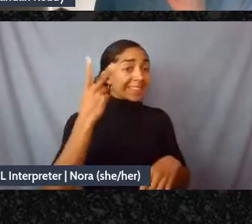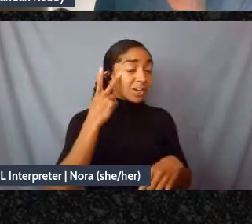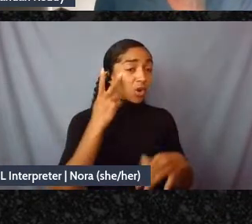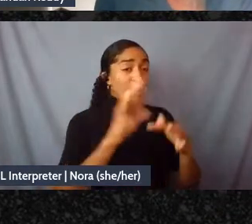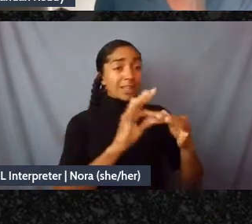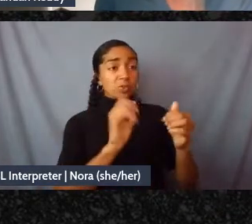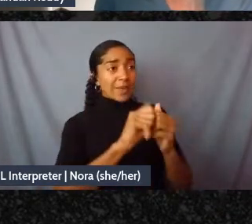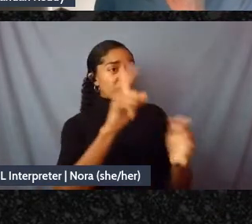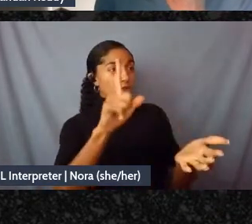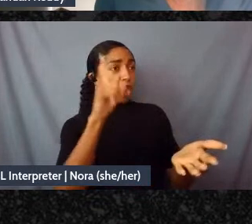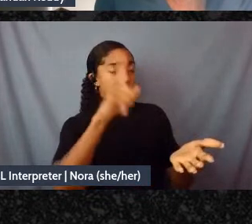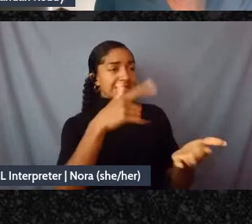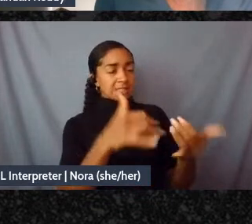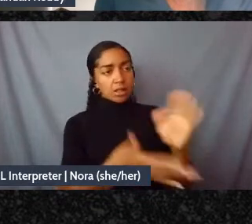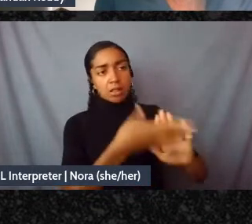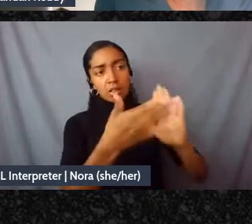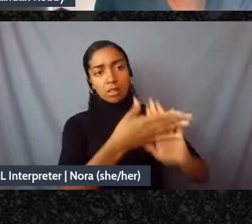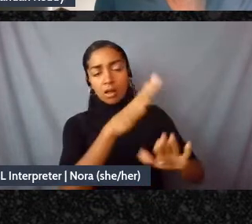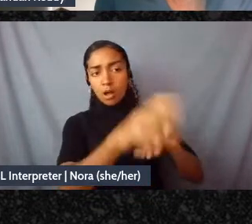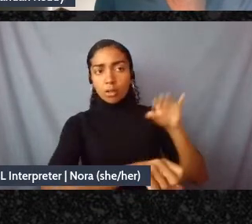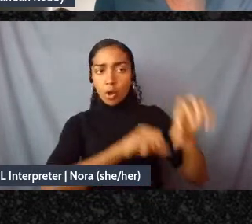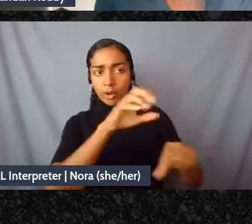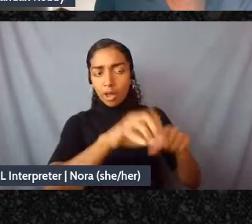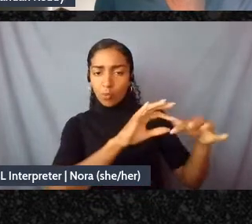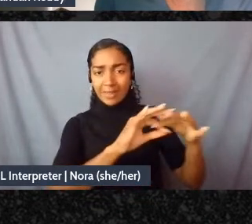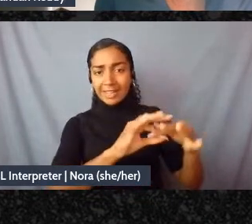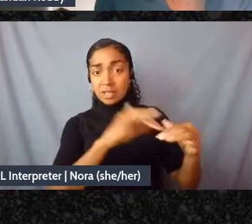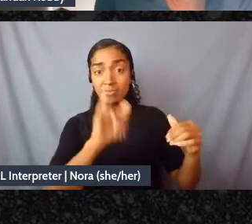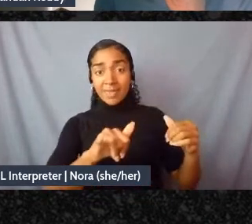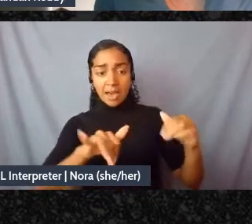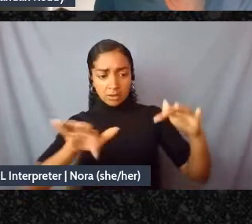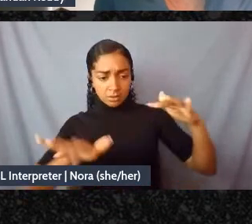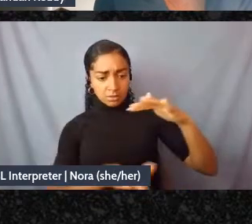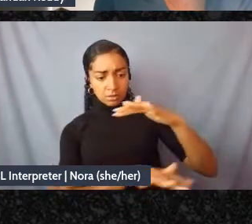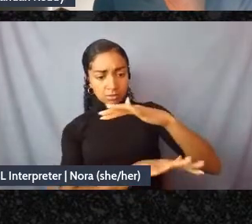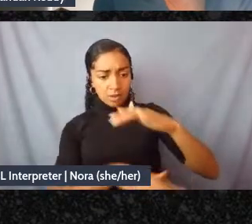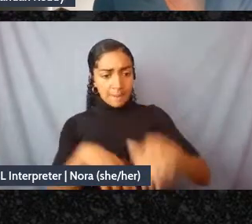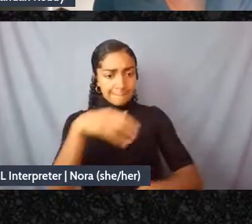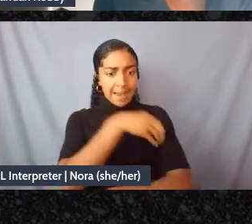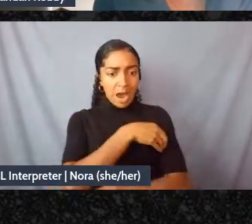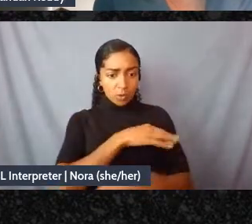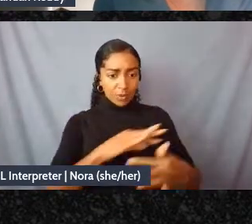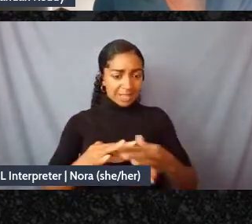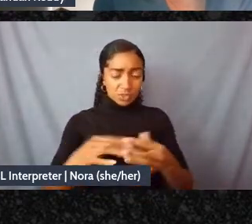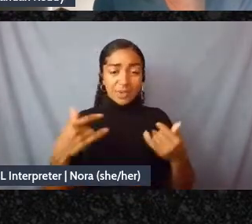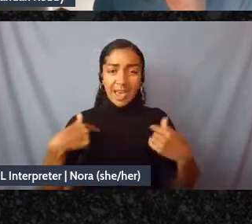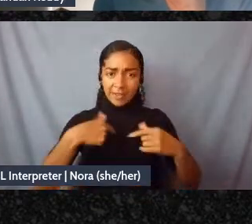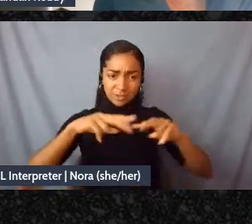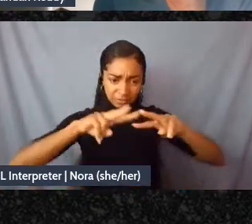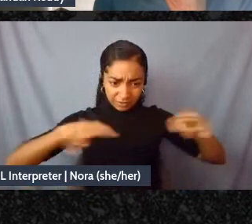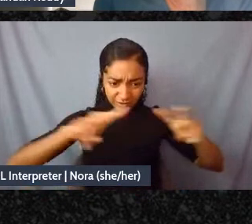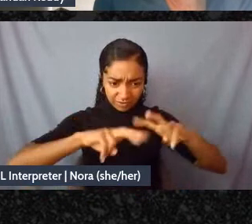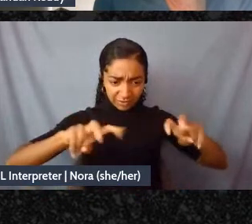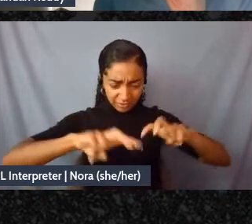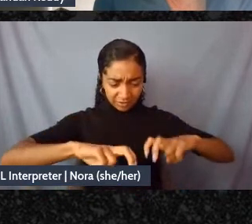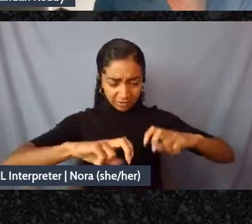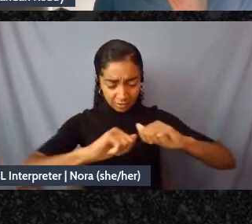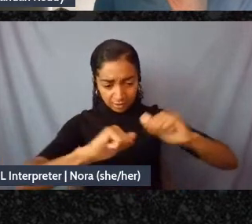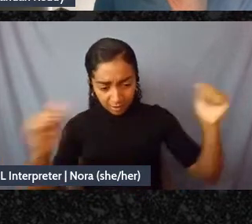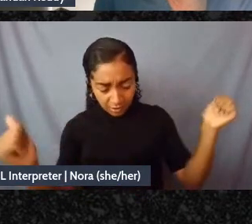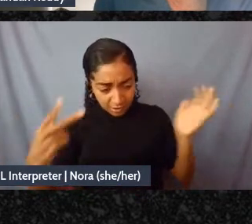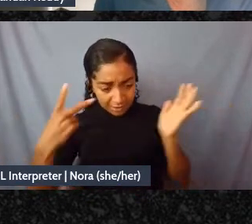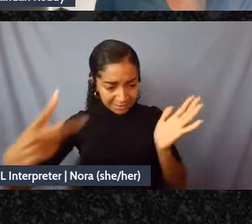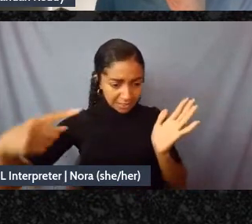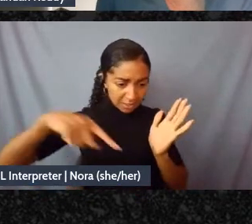the underlying power relationships have to be interrogated and have to be composted I think as Adrian